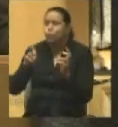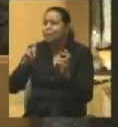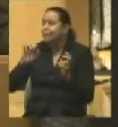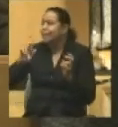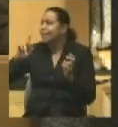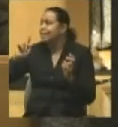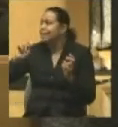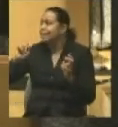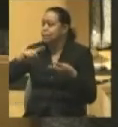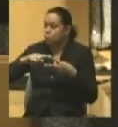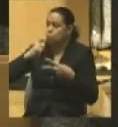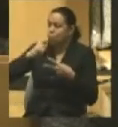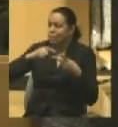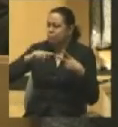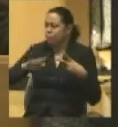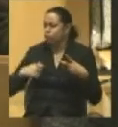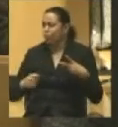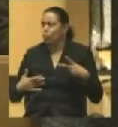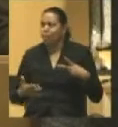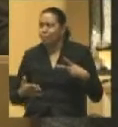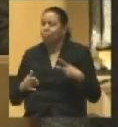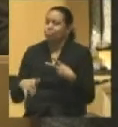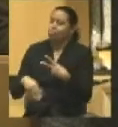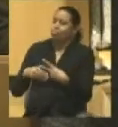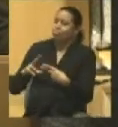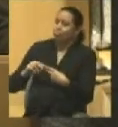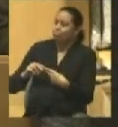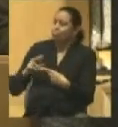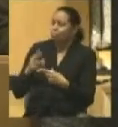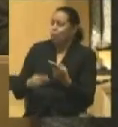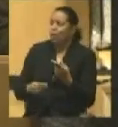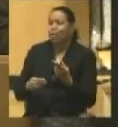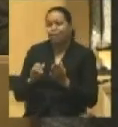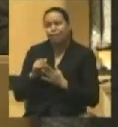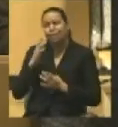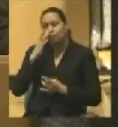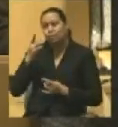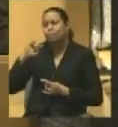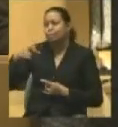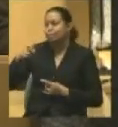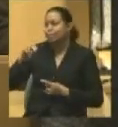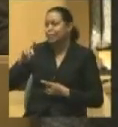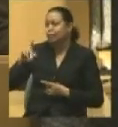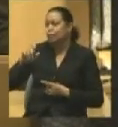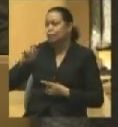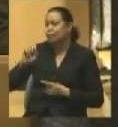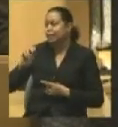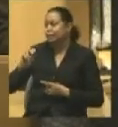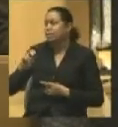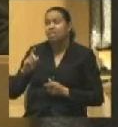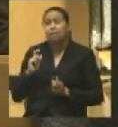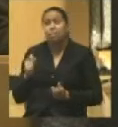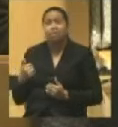And so this is a kind of a typical scenario then. mean, Pendleton was, was another great burden that